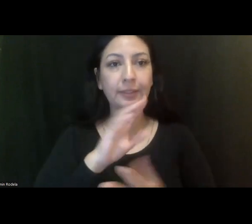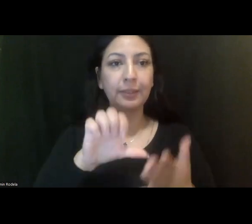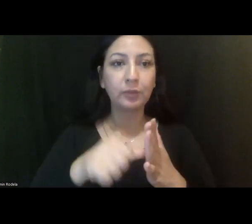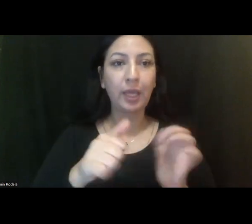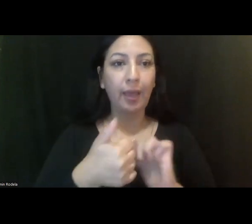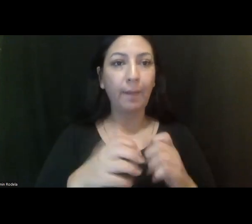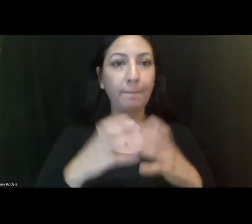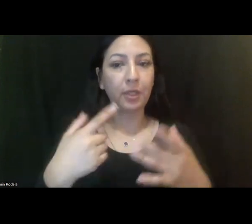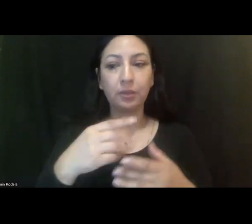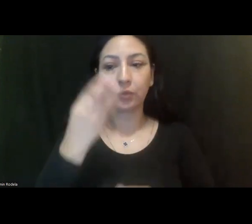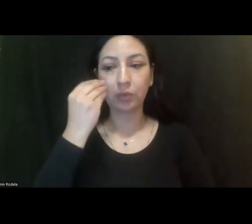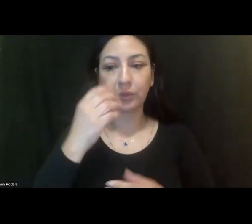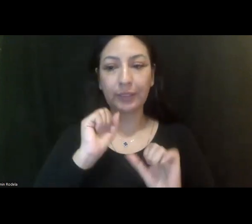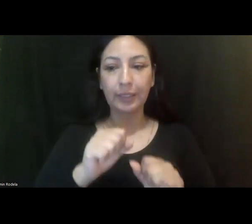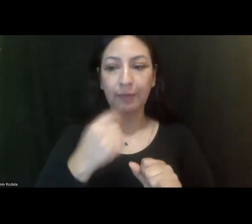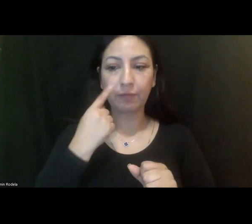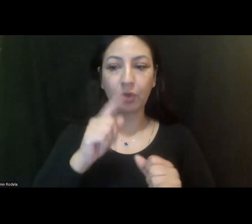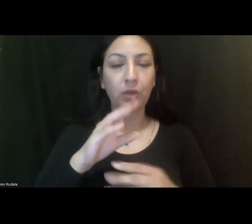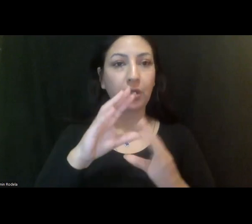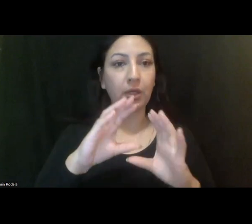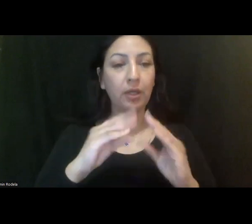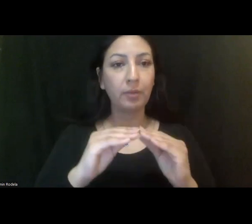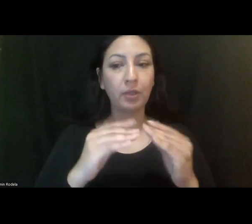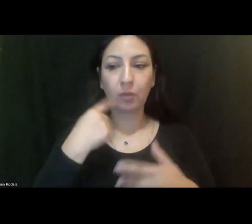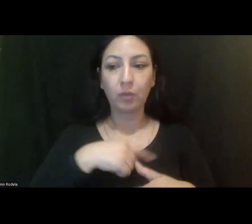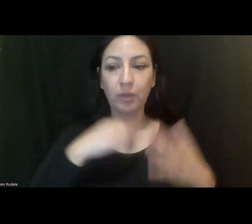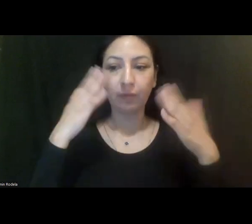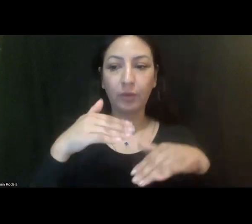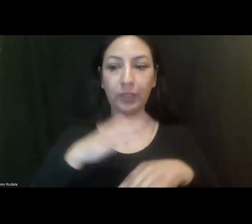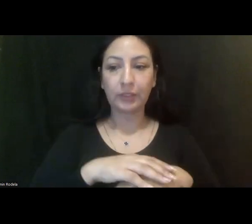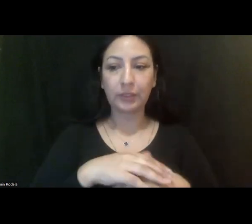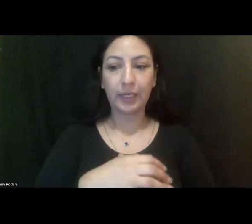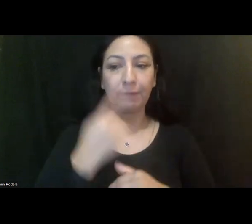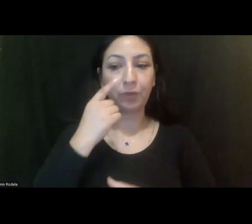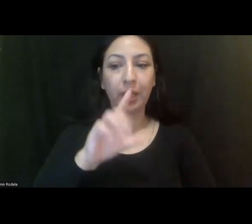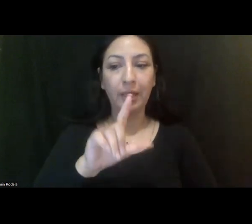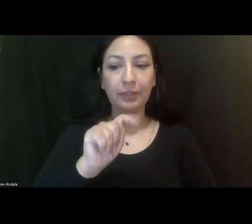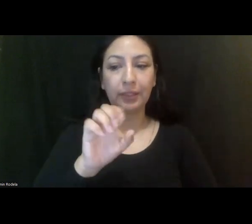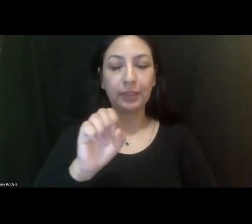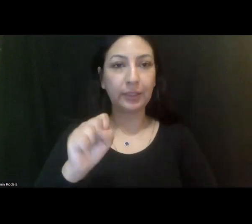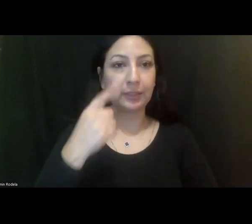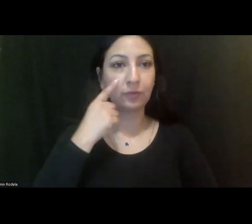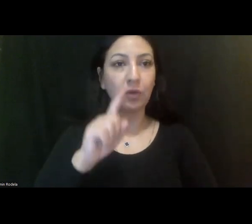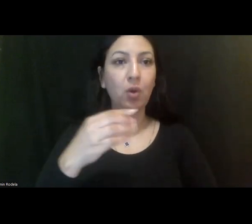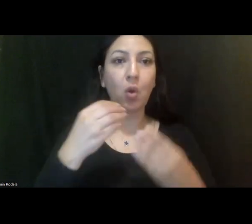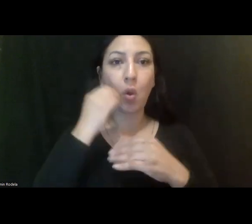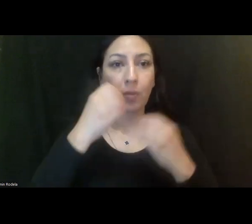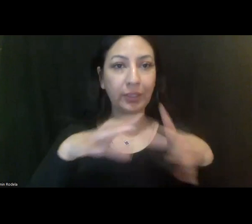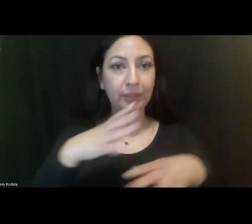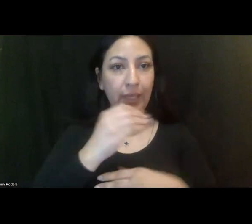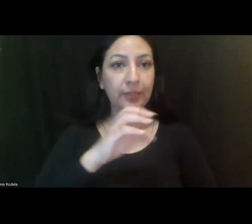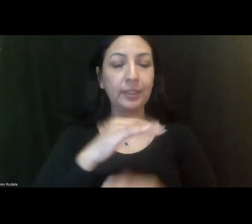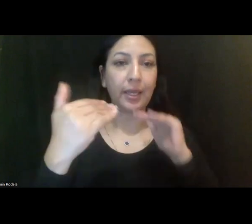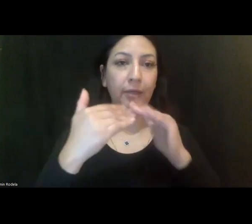resonance there is in the community for the topics that we've been focused on. LTSS, older homelessness and equity issues.